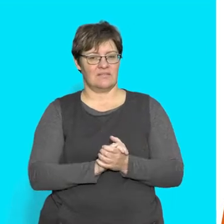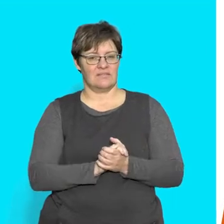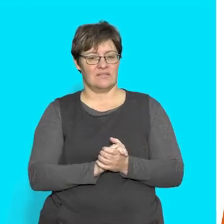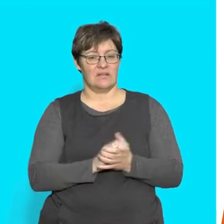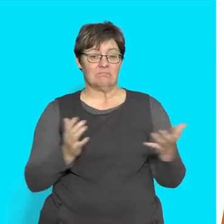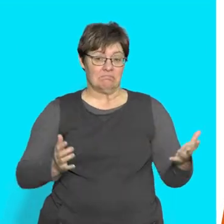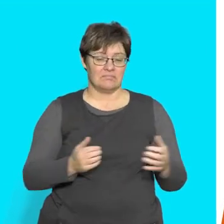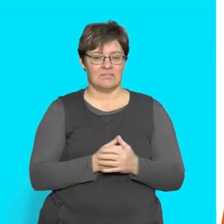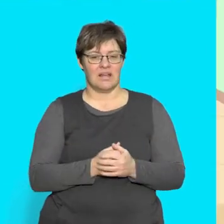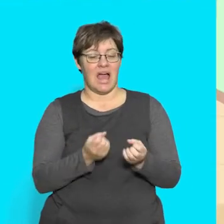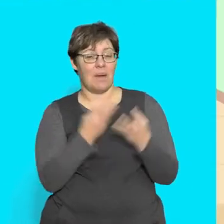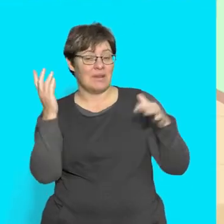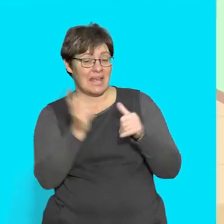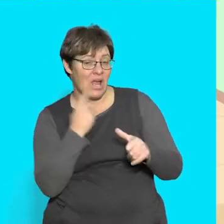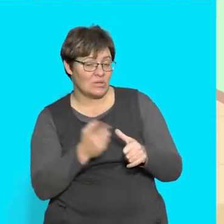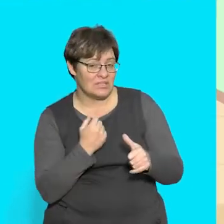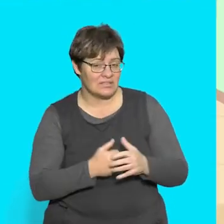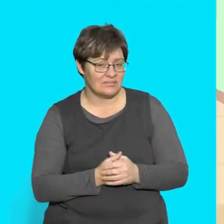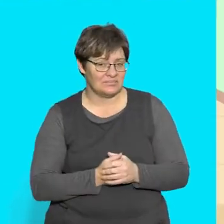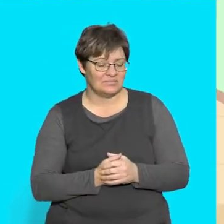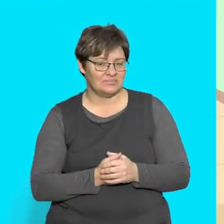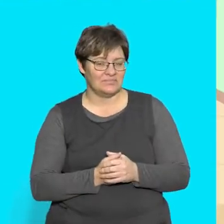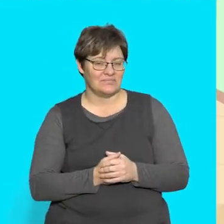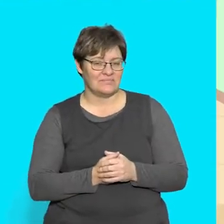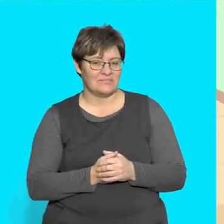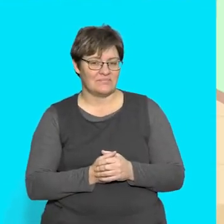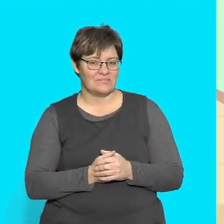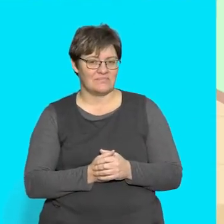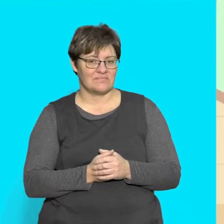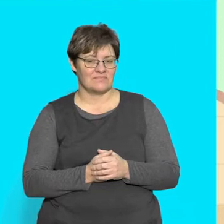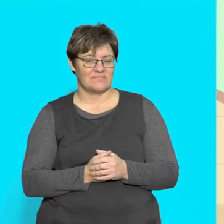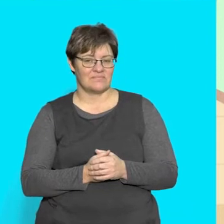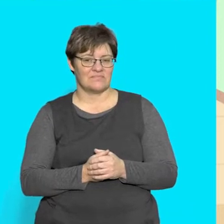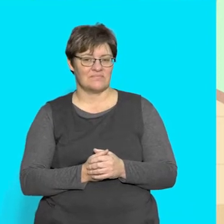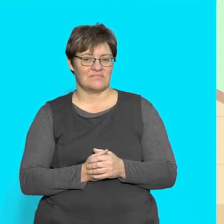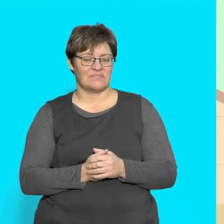How many can you count? How many